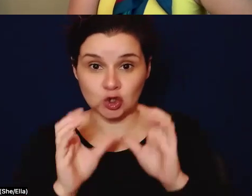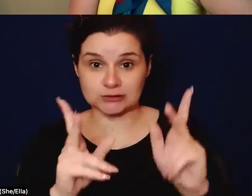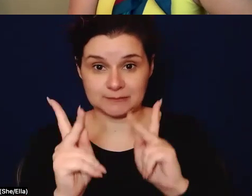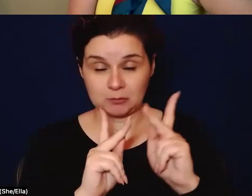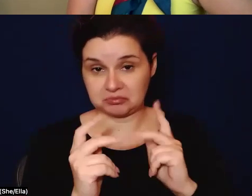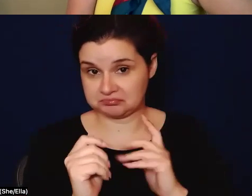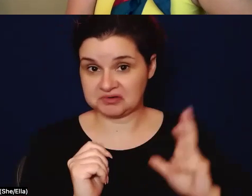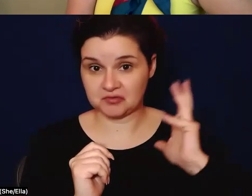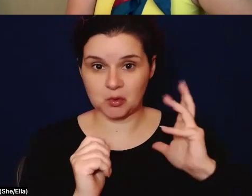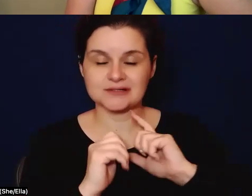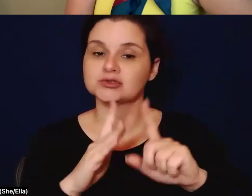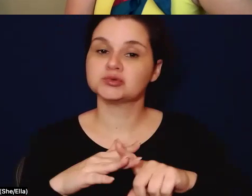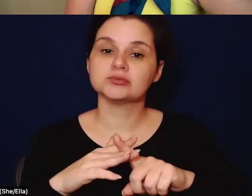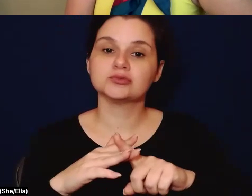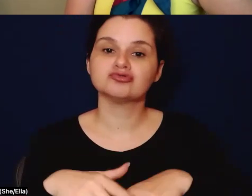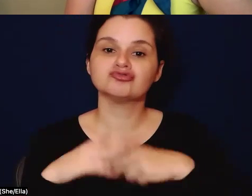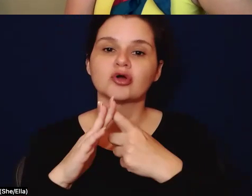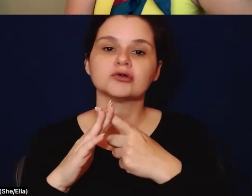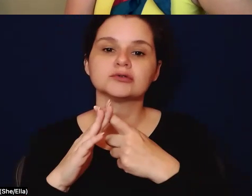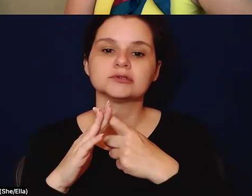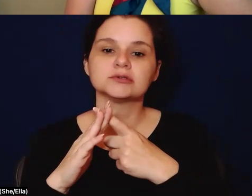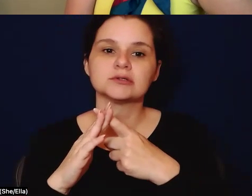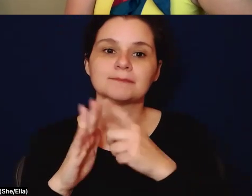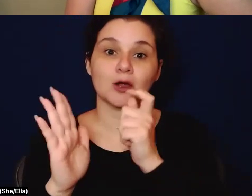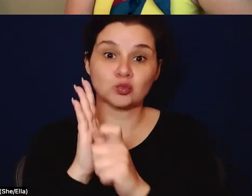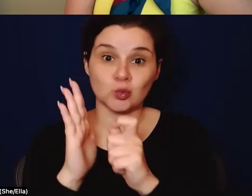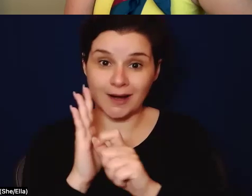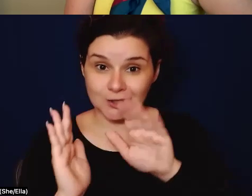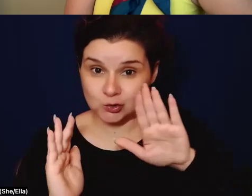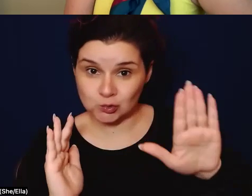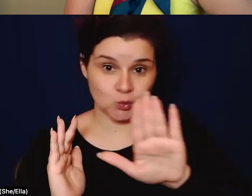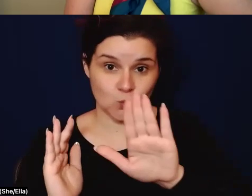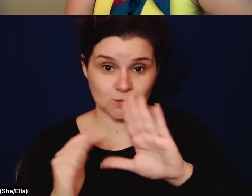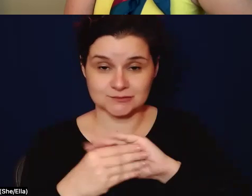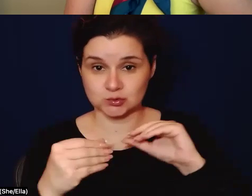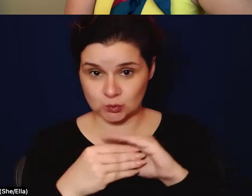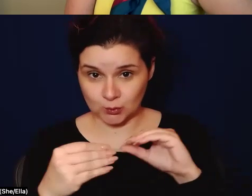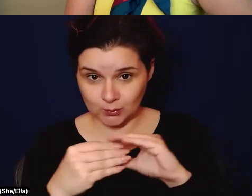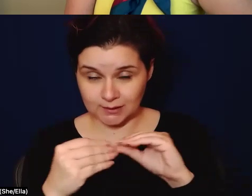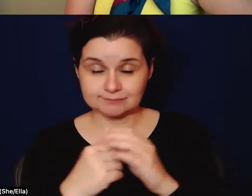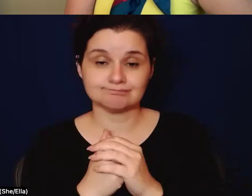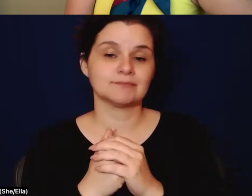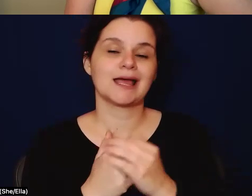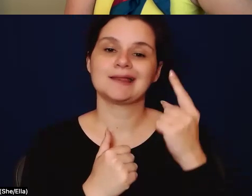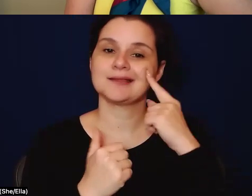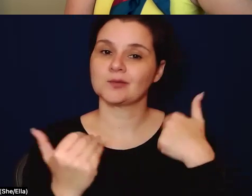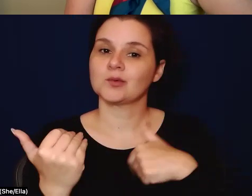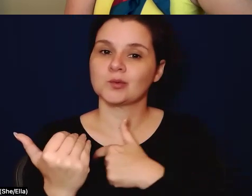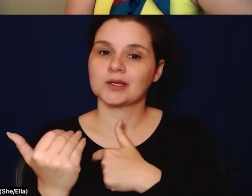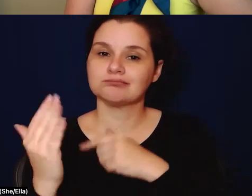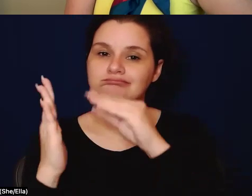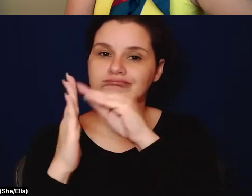the past is just to start by, um, by writing your own story. And I think when we write out what,